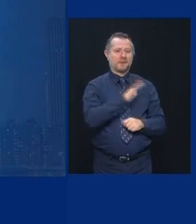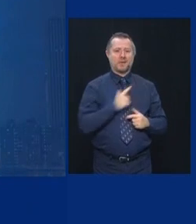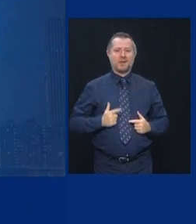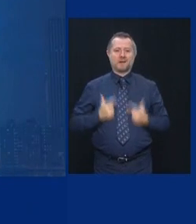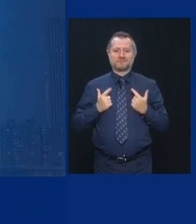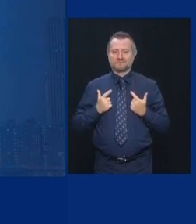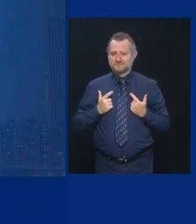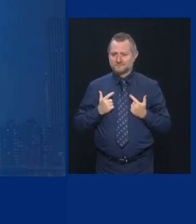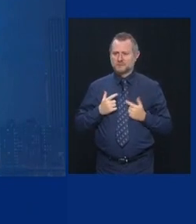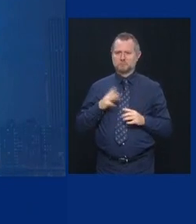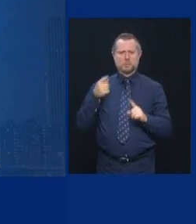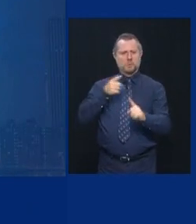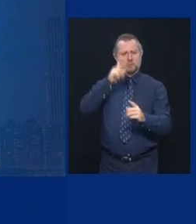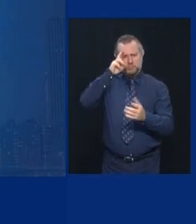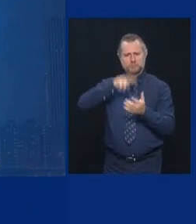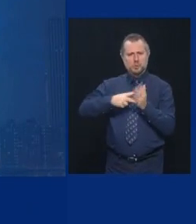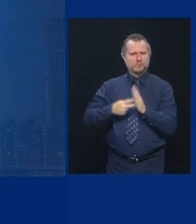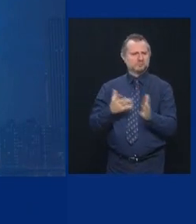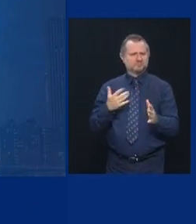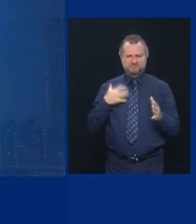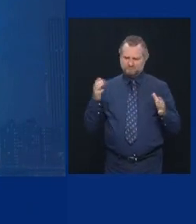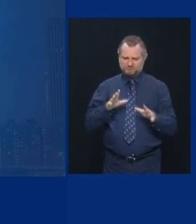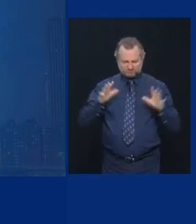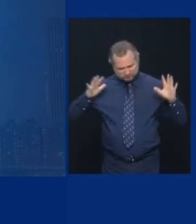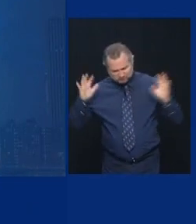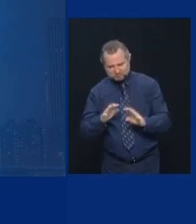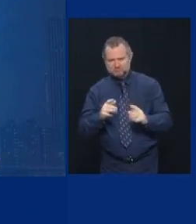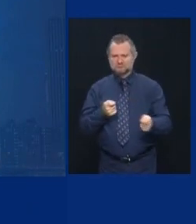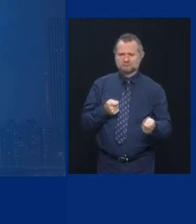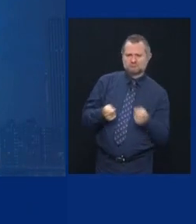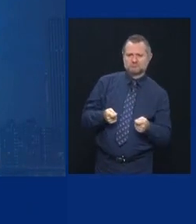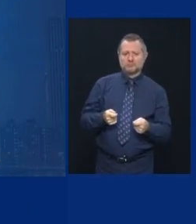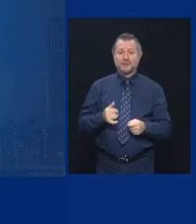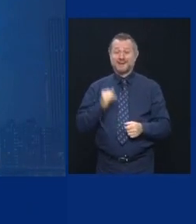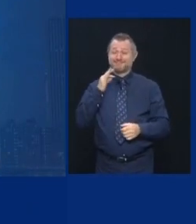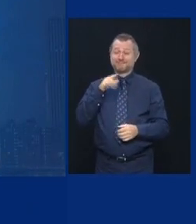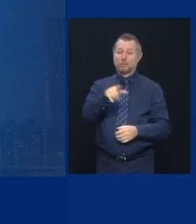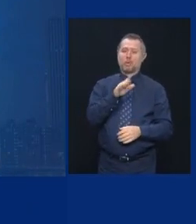enforcement does. Lack of enforcement is not kind.